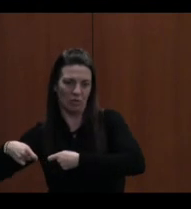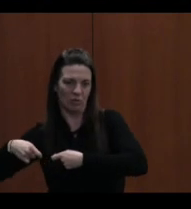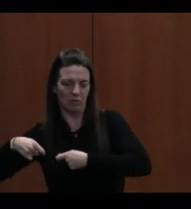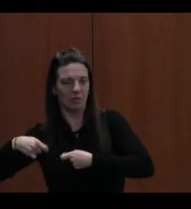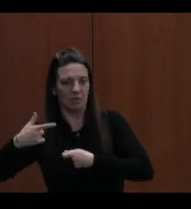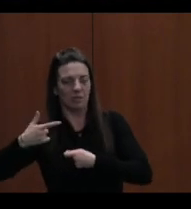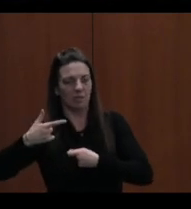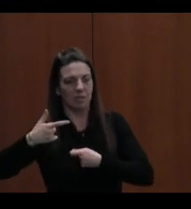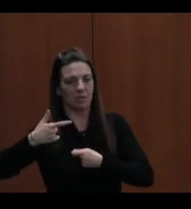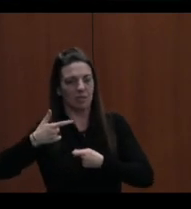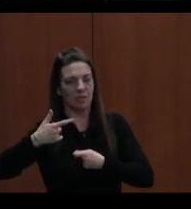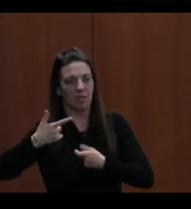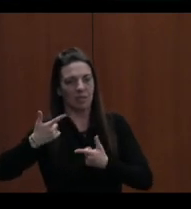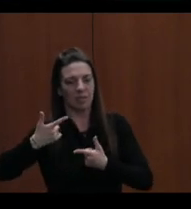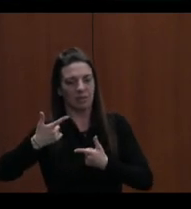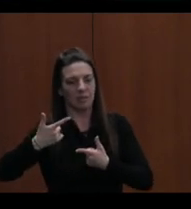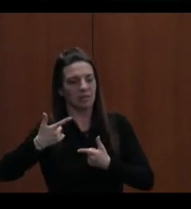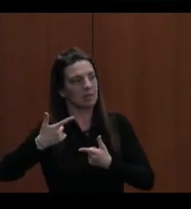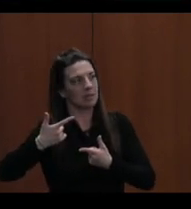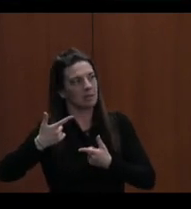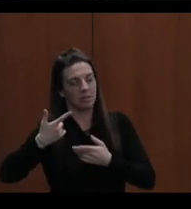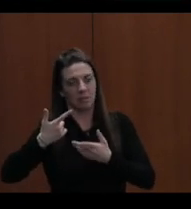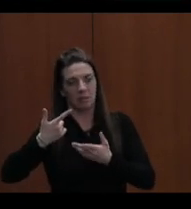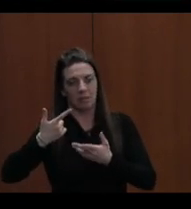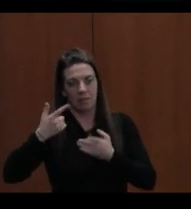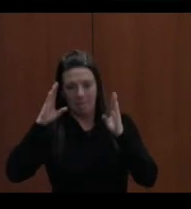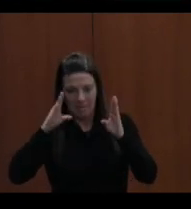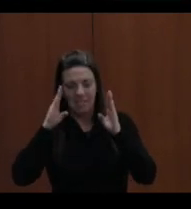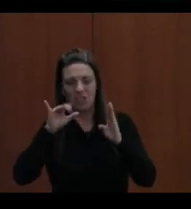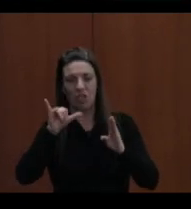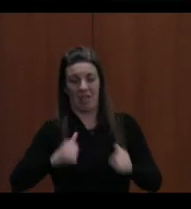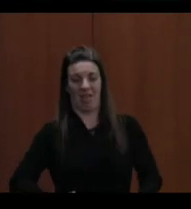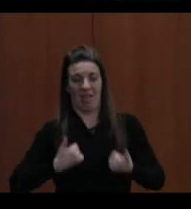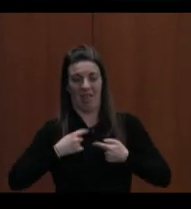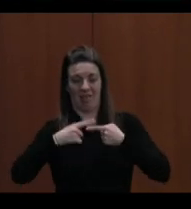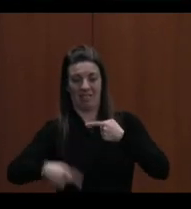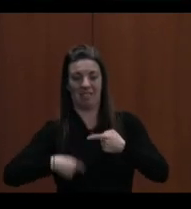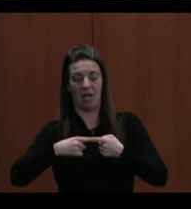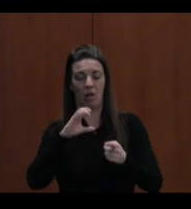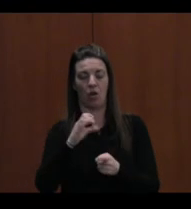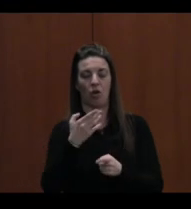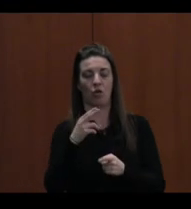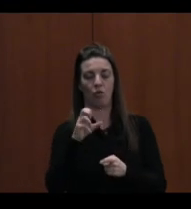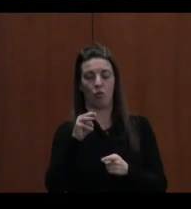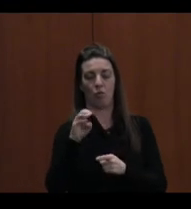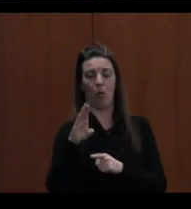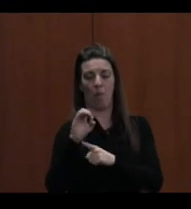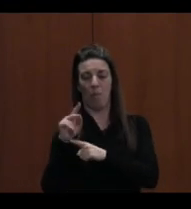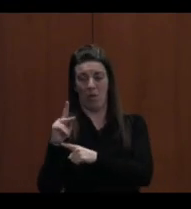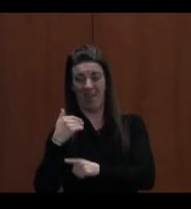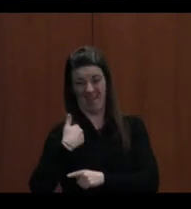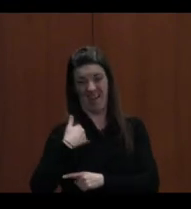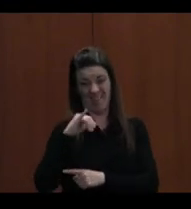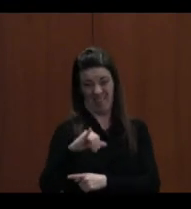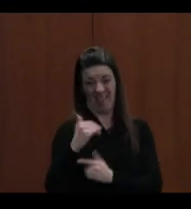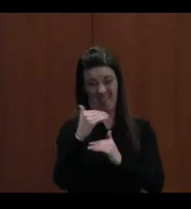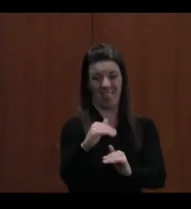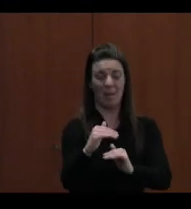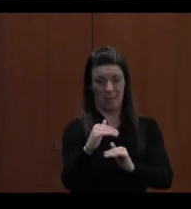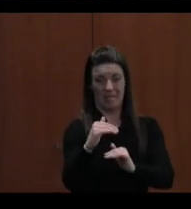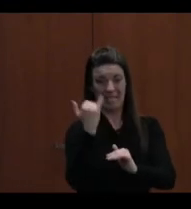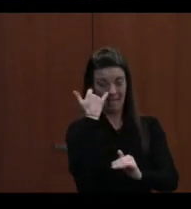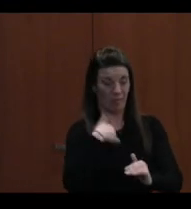This is an example of what a Chromebook lifecycle looks like. So if you see the green square, you know, if we continuously buy 6,000 to 6,500